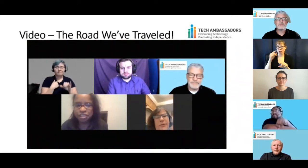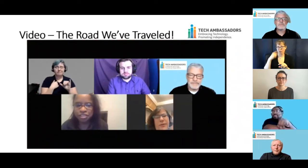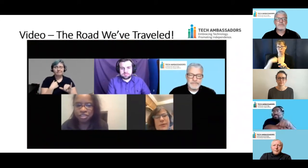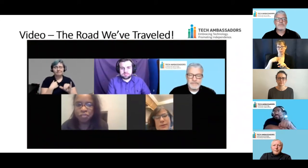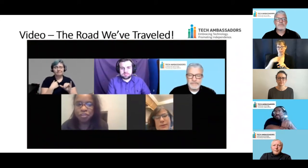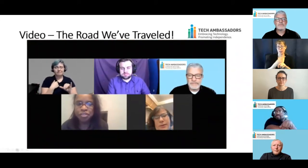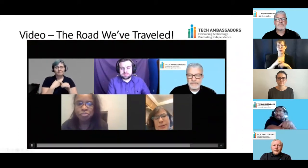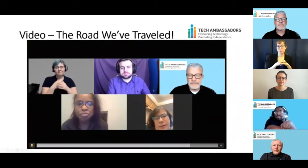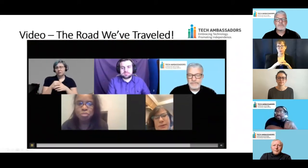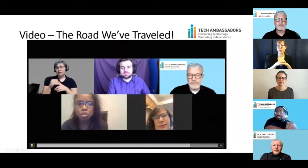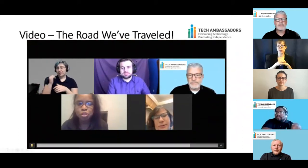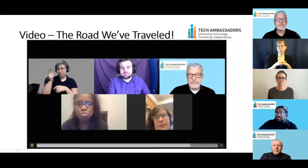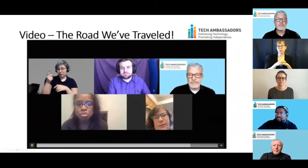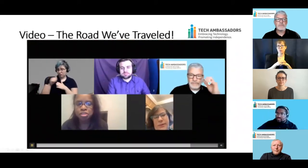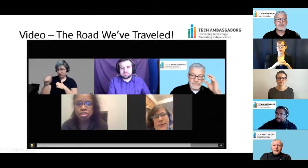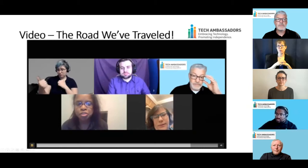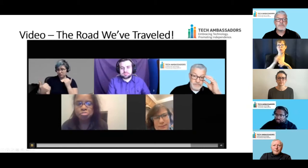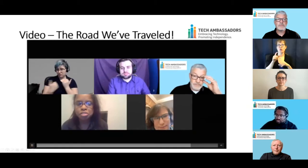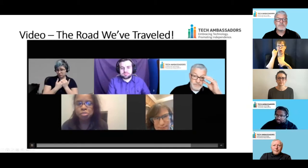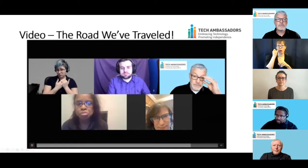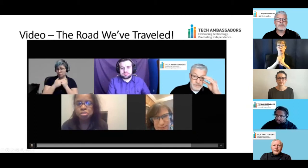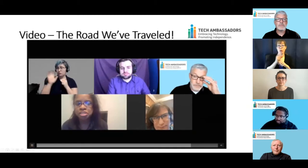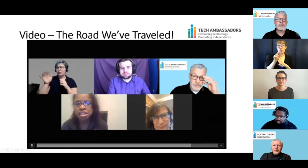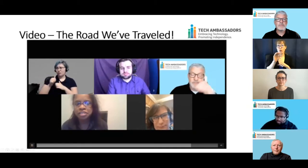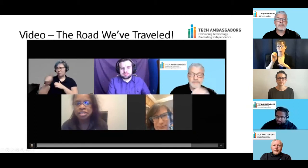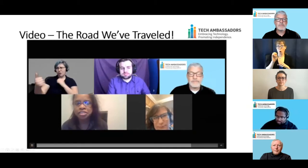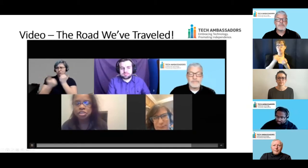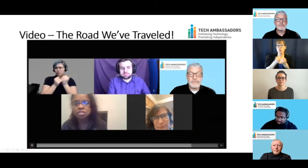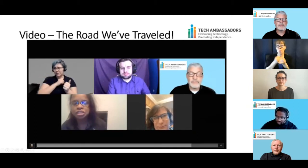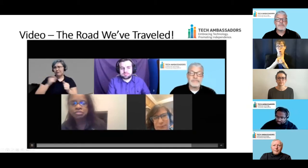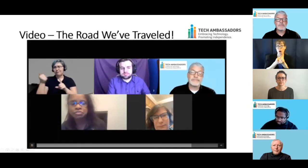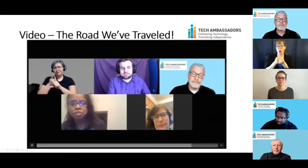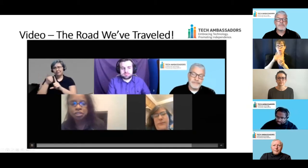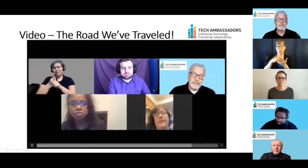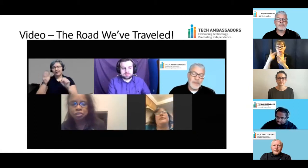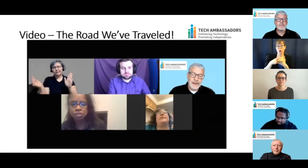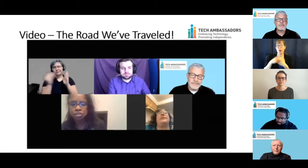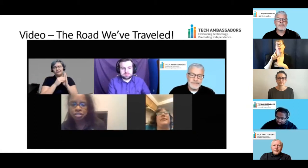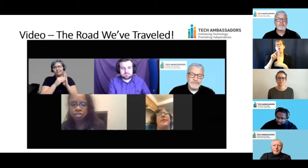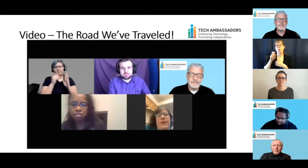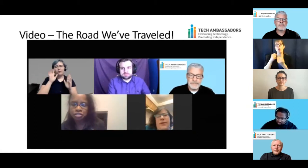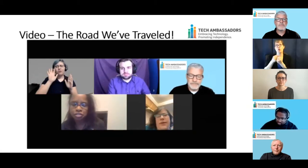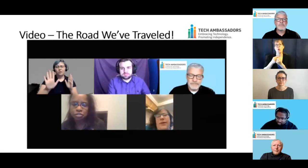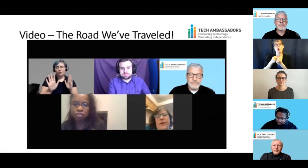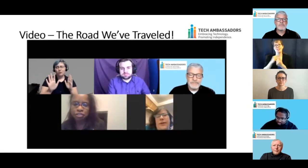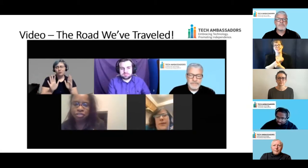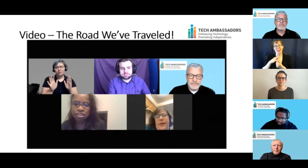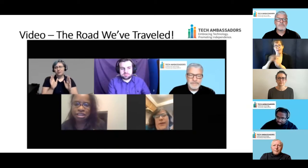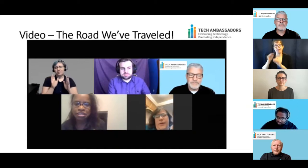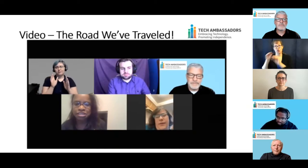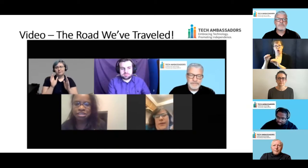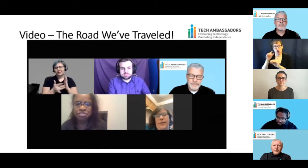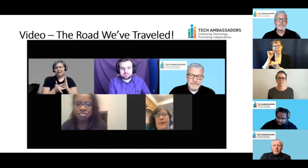if you get remote support, your remote support staff can install it in for you with your, with your